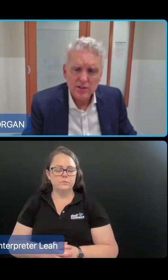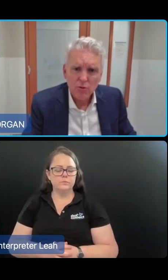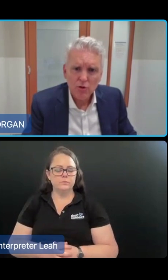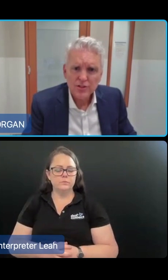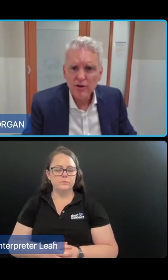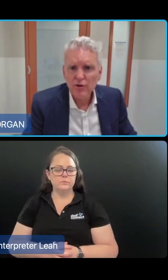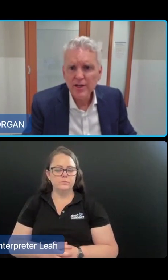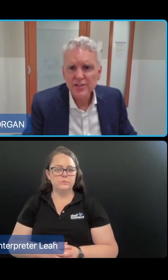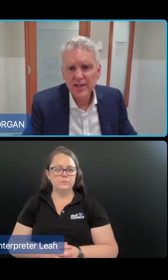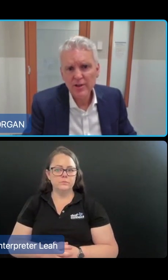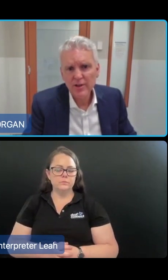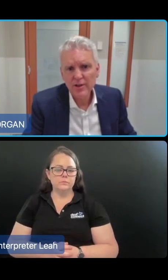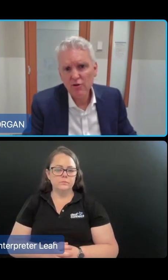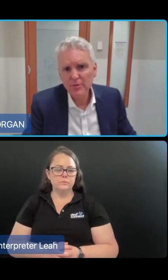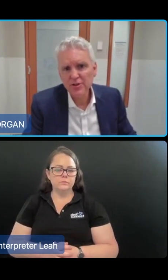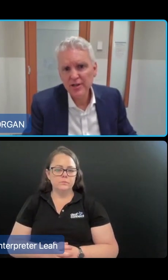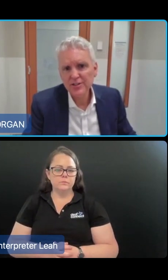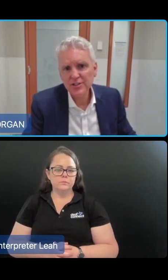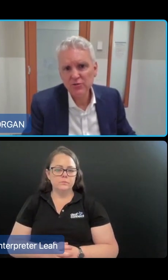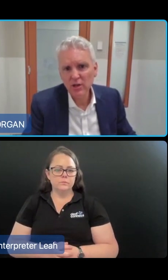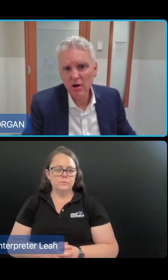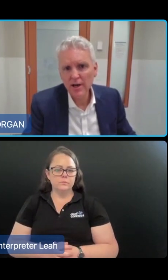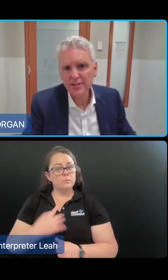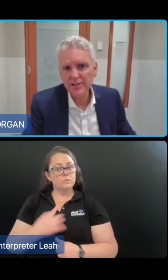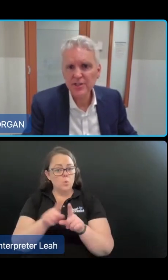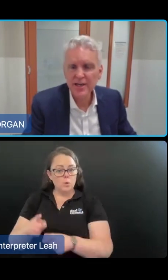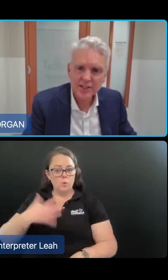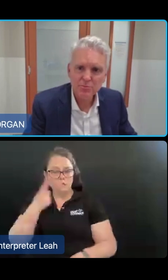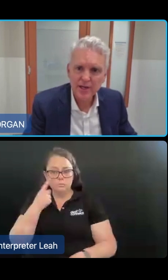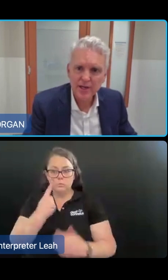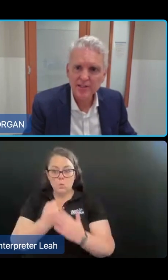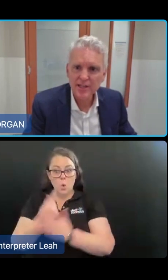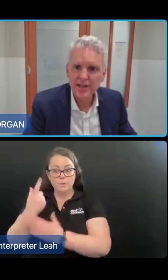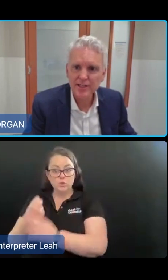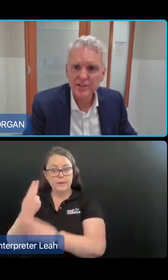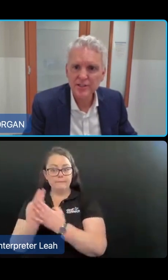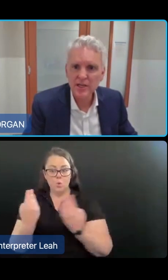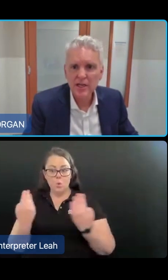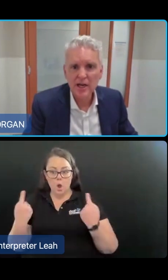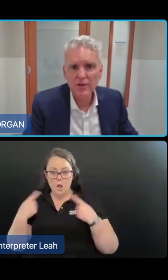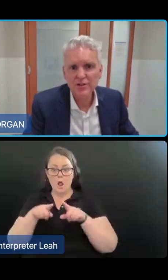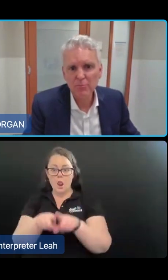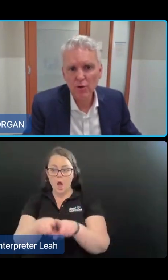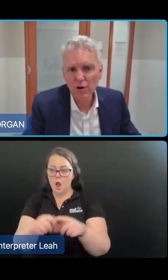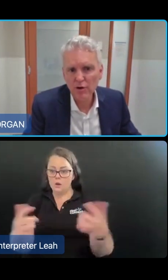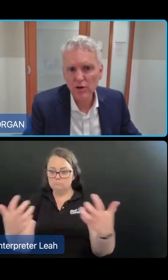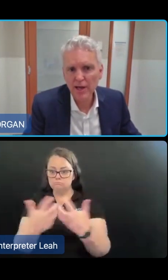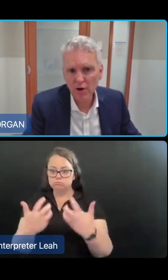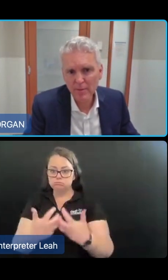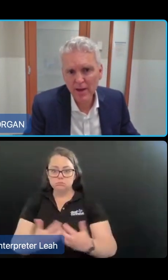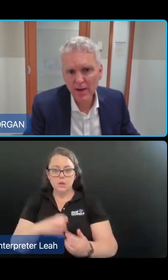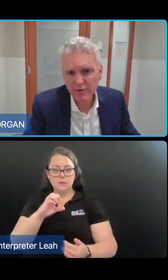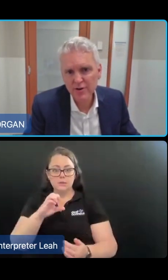So we're also looking to see whether there are opportunities to start to align some CHSP settings with support at